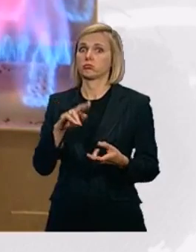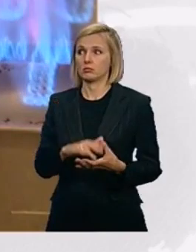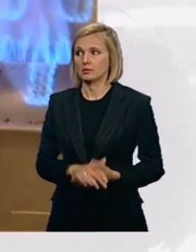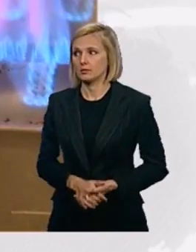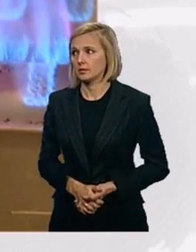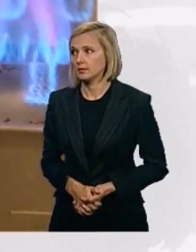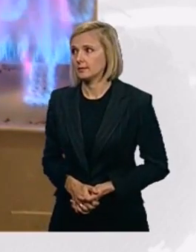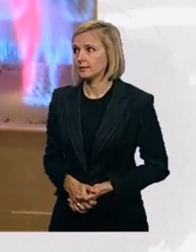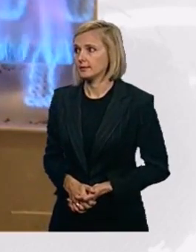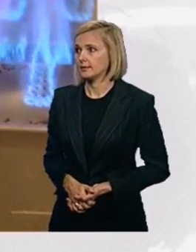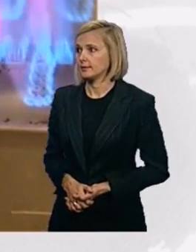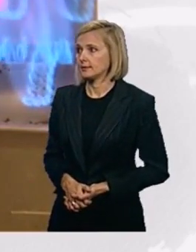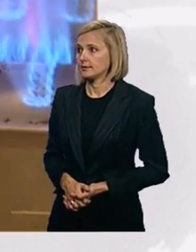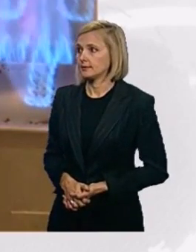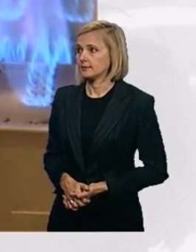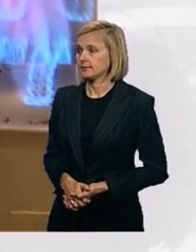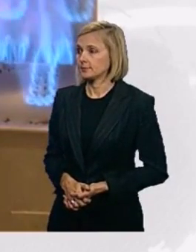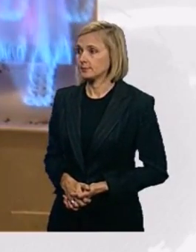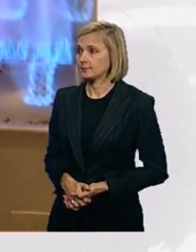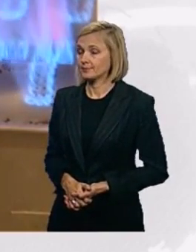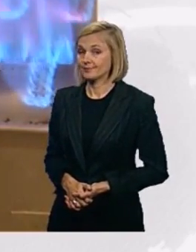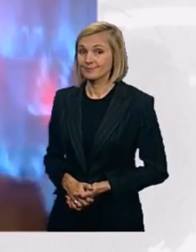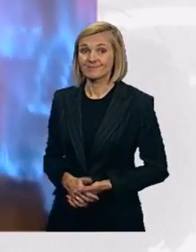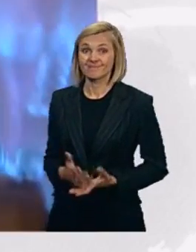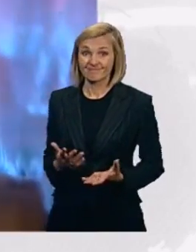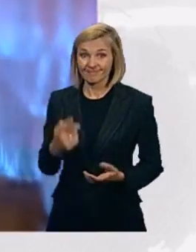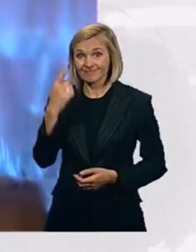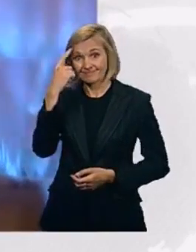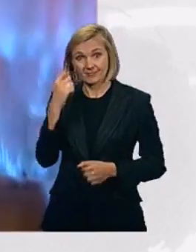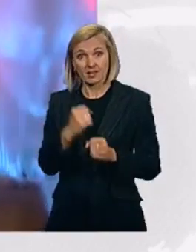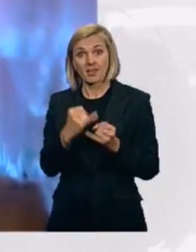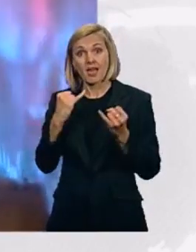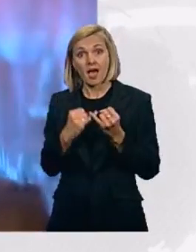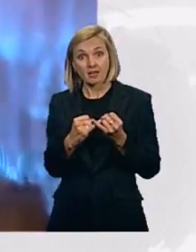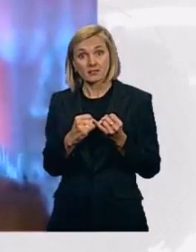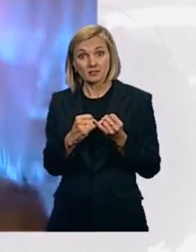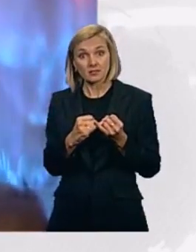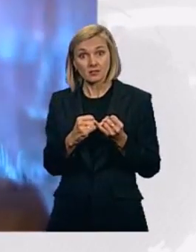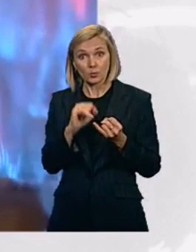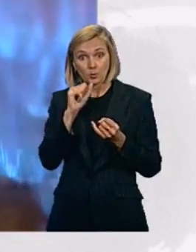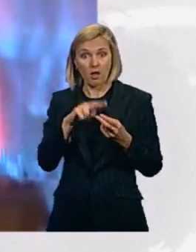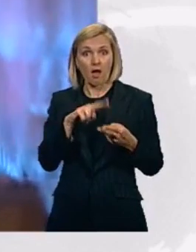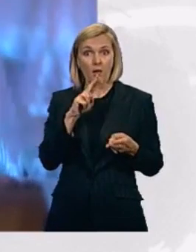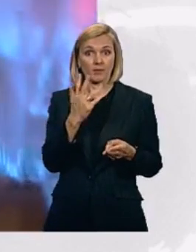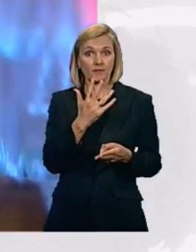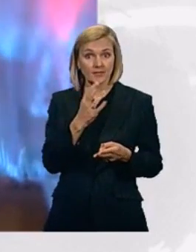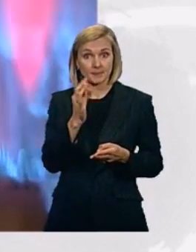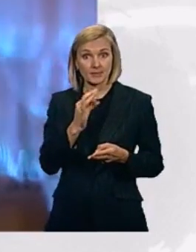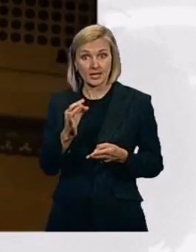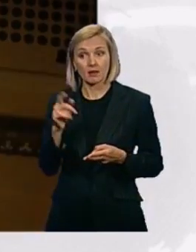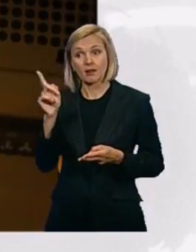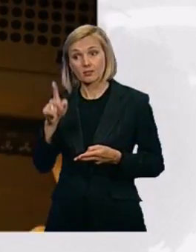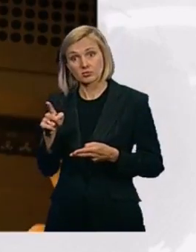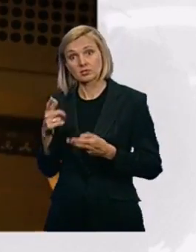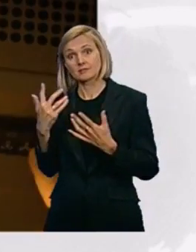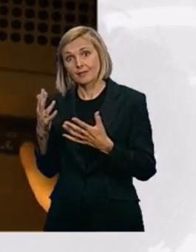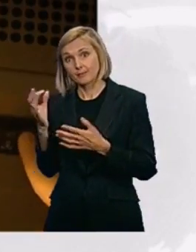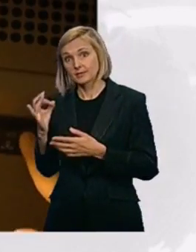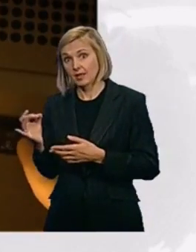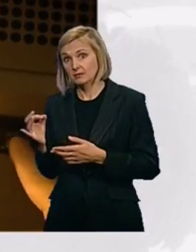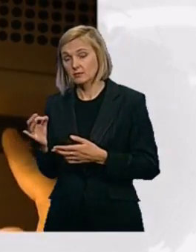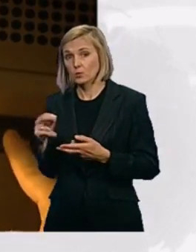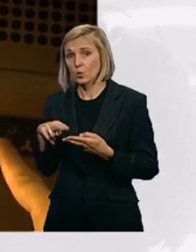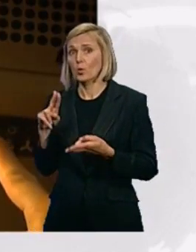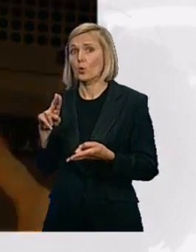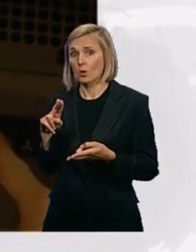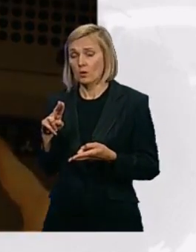To that end, the bank anticipates that gas bills will rise by 15% and electricity by 10%. That'll put yet more